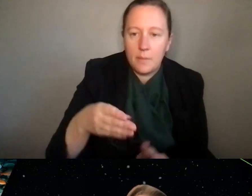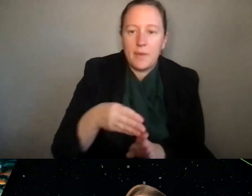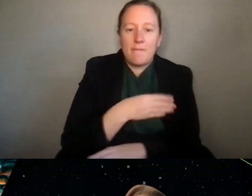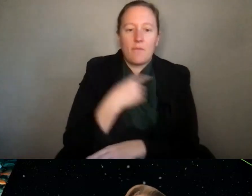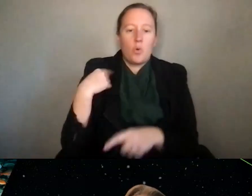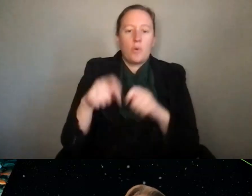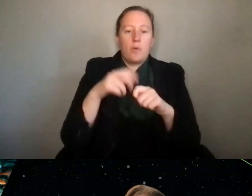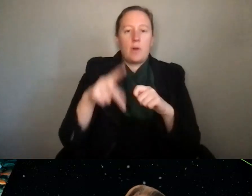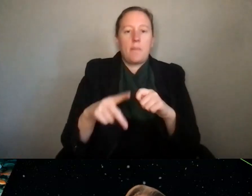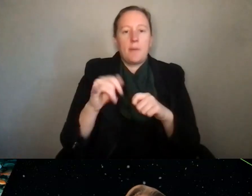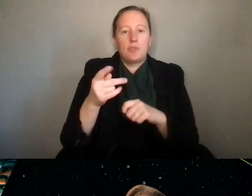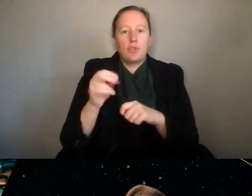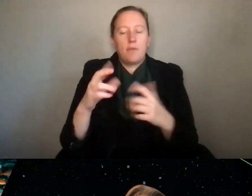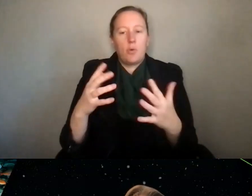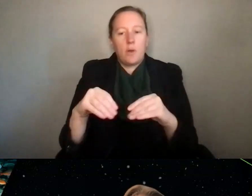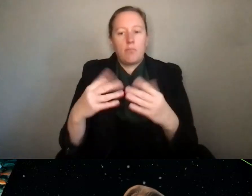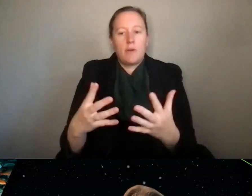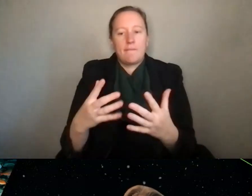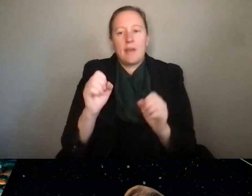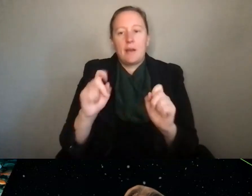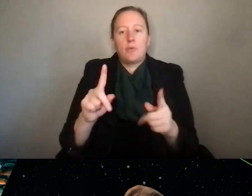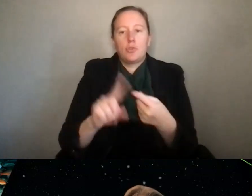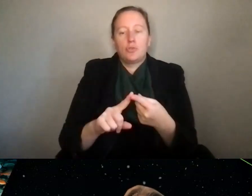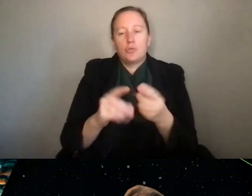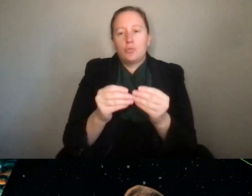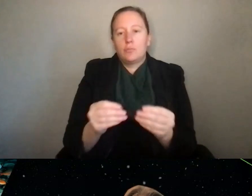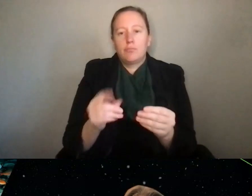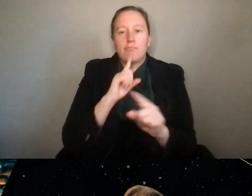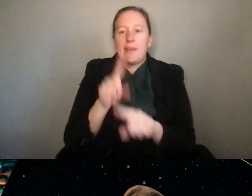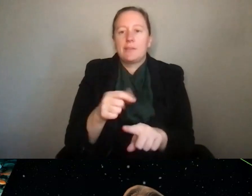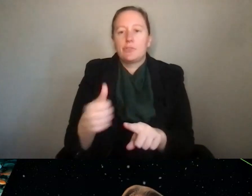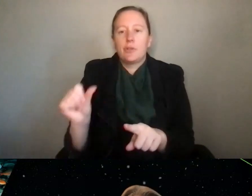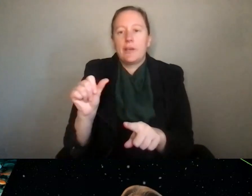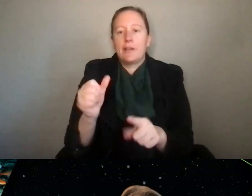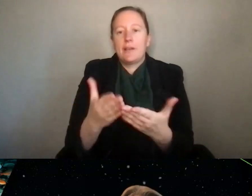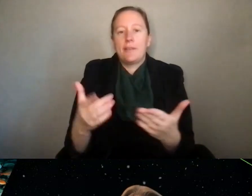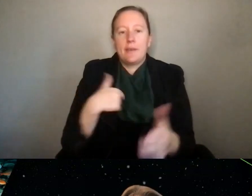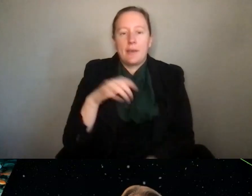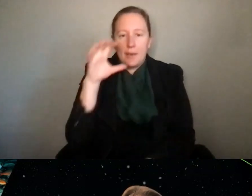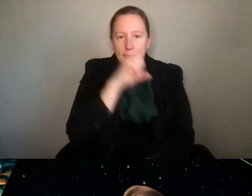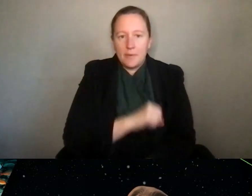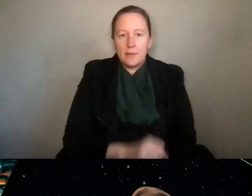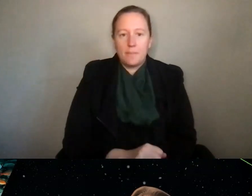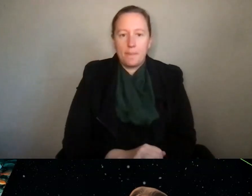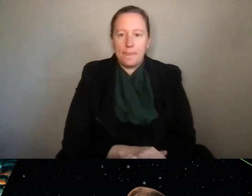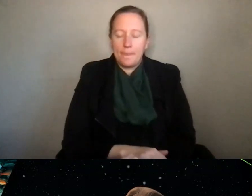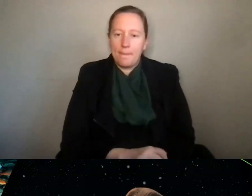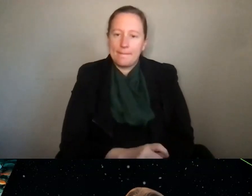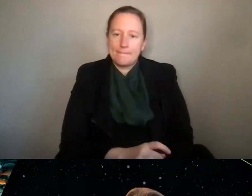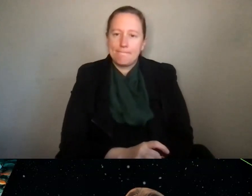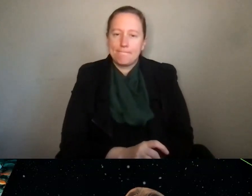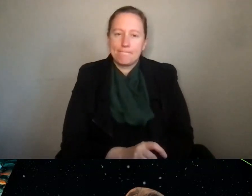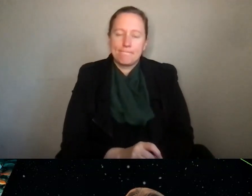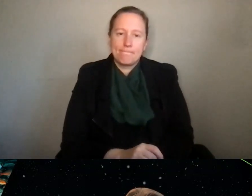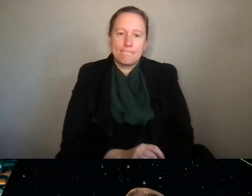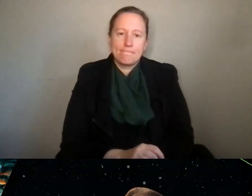out, though, just Jennifer wanted to give you opportunity to address anything that might have been missed. Sure, I just saw one that